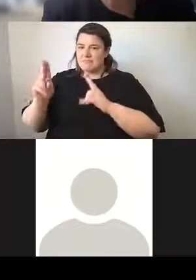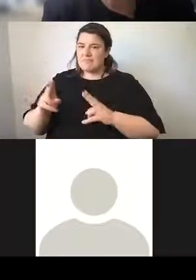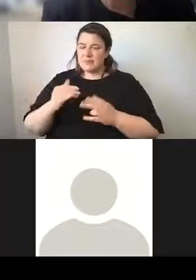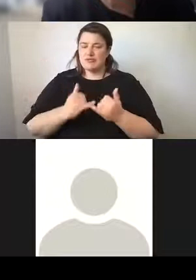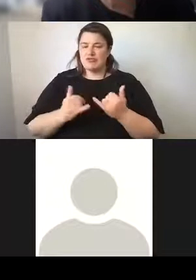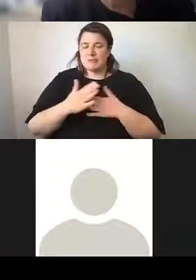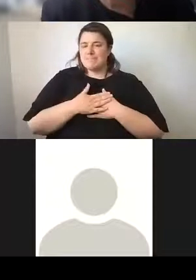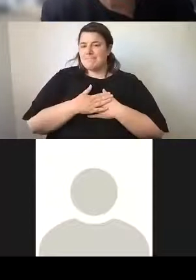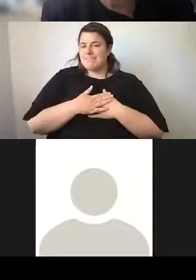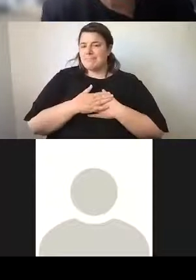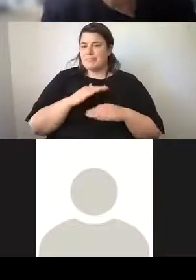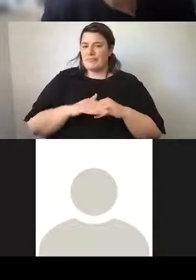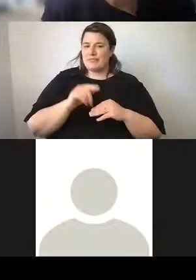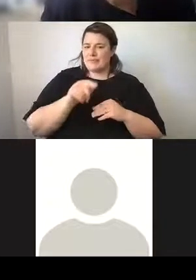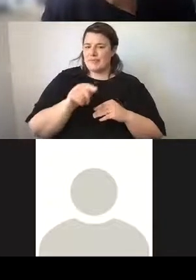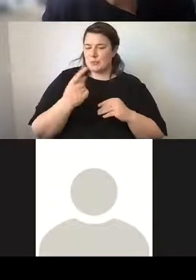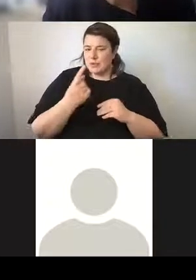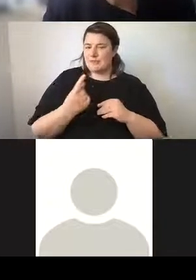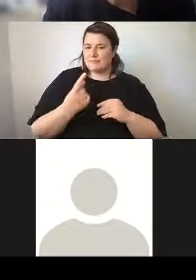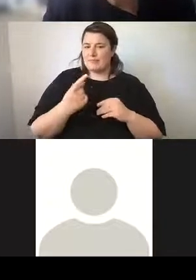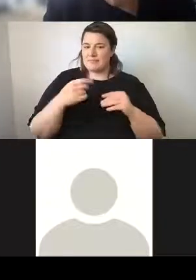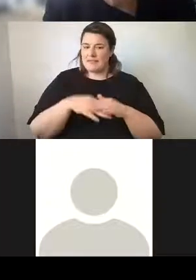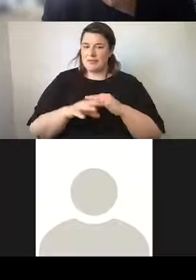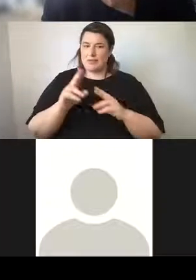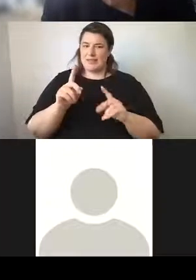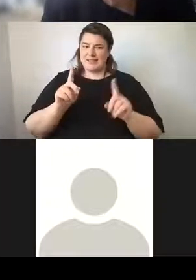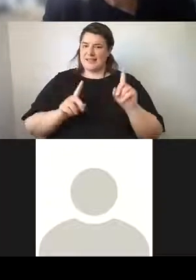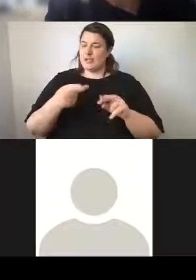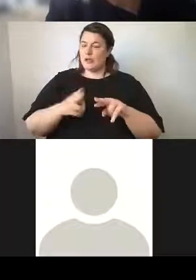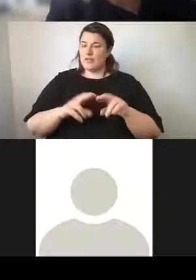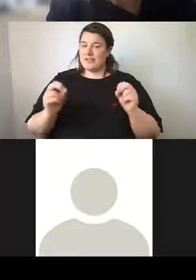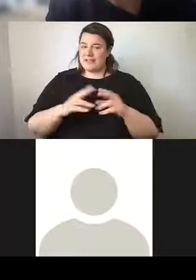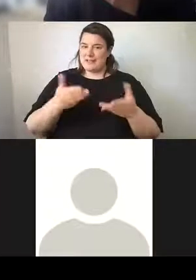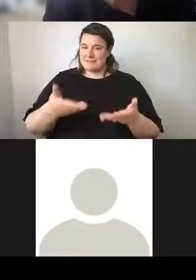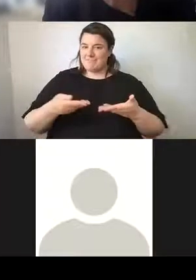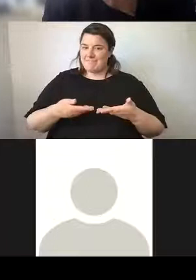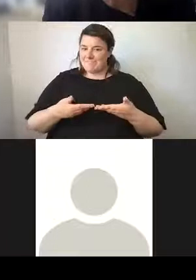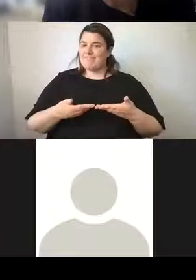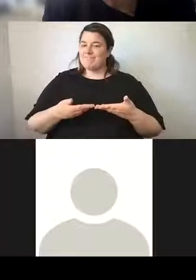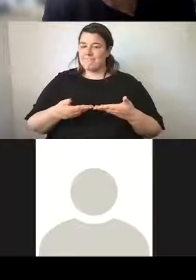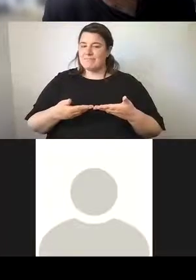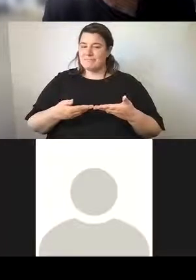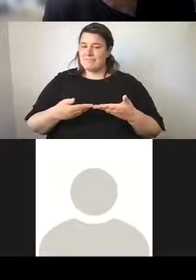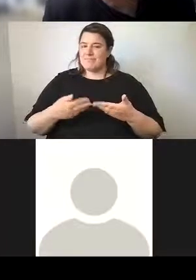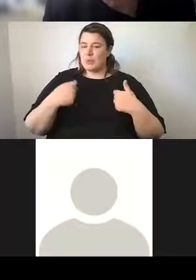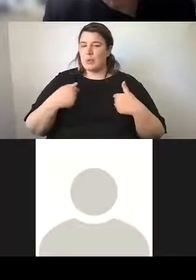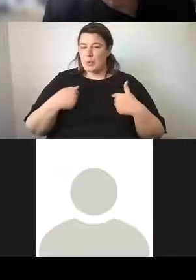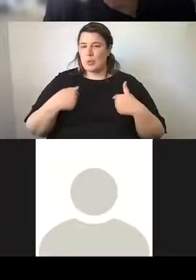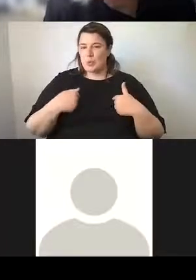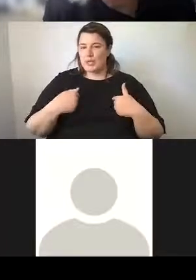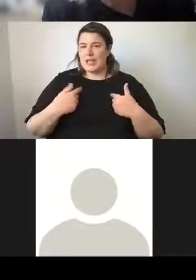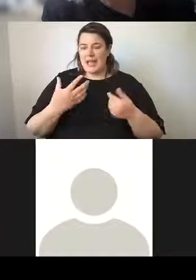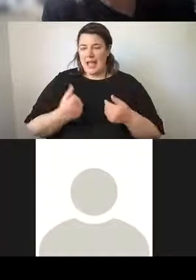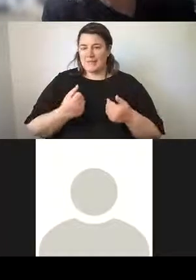come into the City of Sydney's collection. And as you know, the City of Sydney funds a